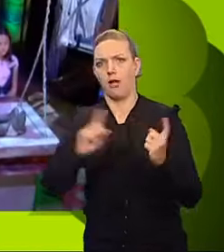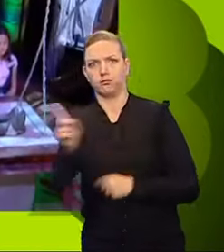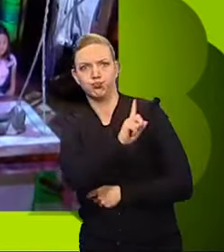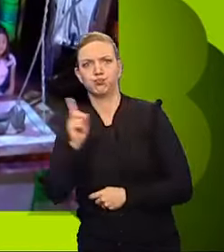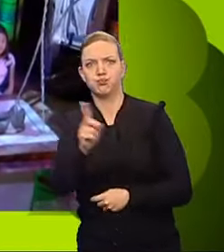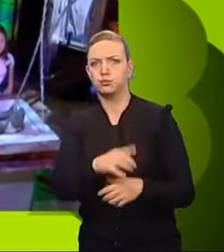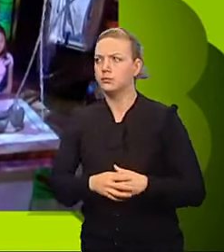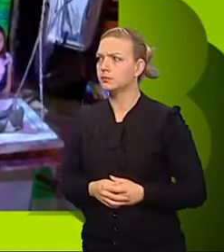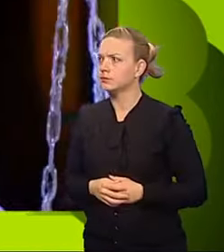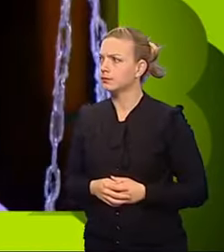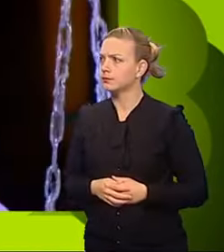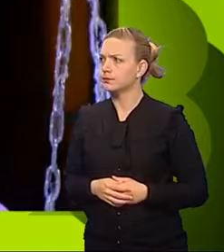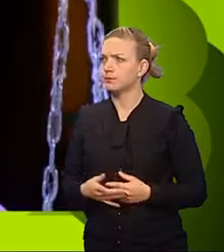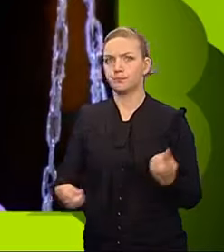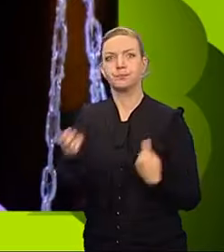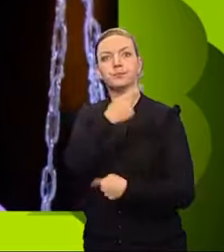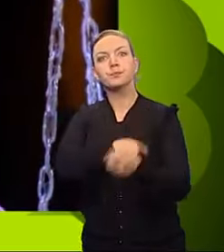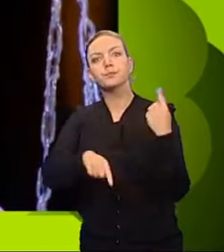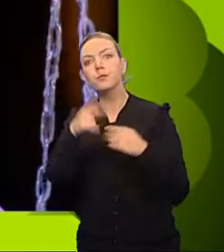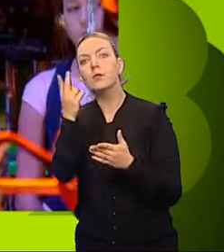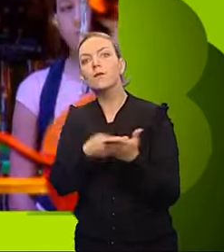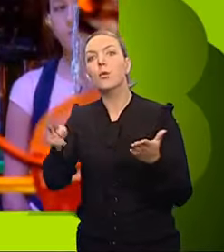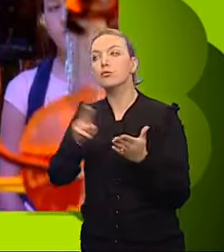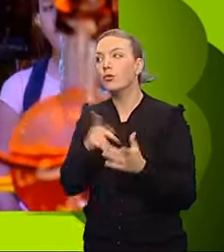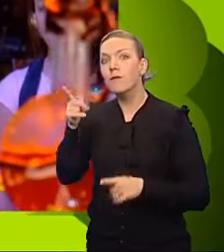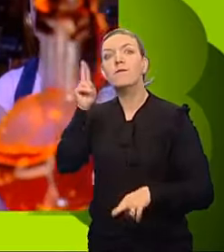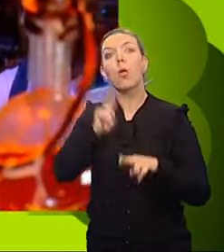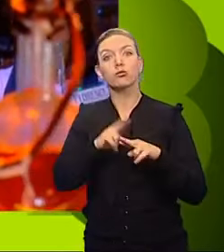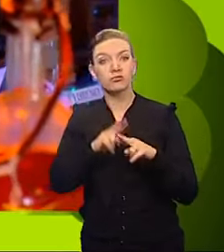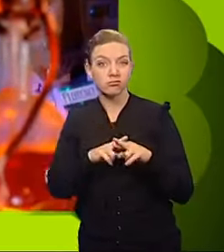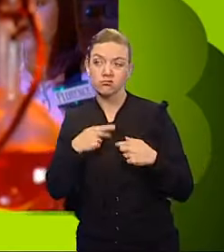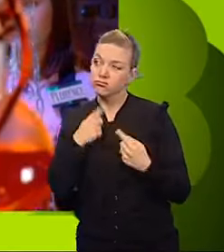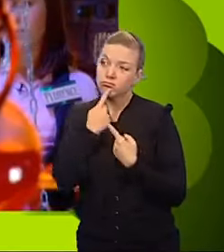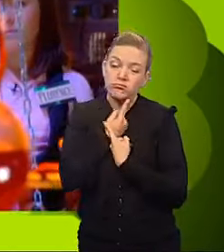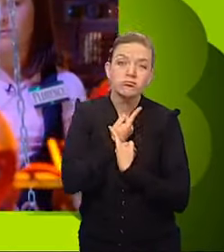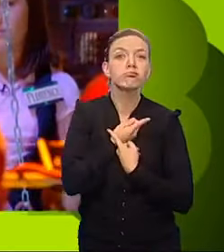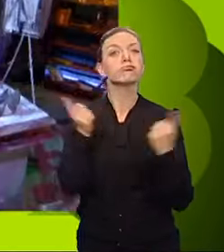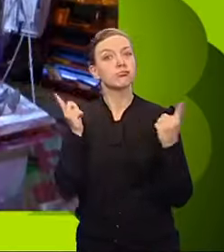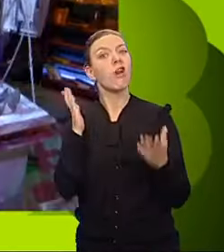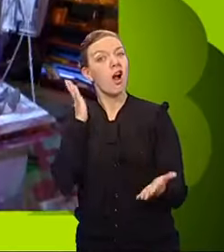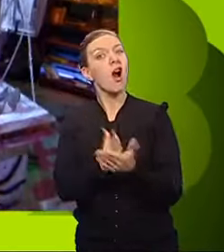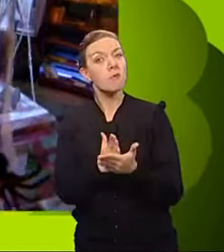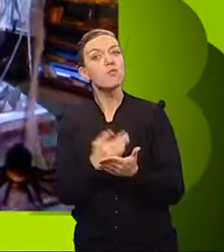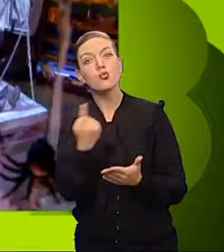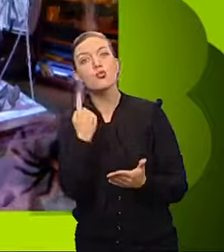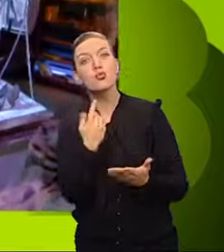Florence. You have voted for Florence. I can now reveal the saboteur was in fact.